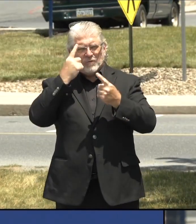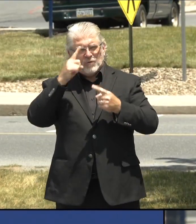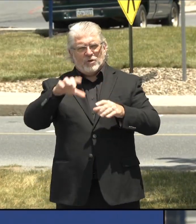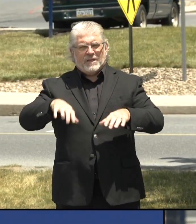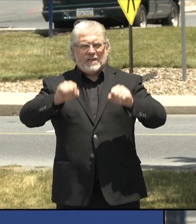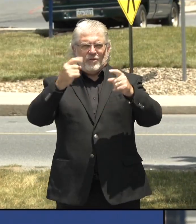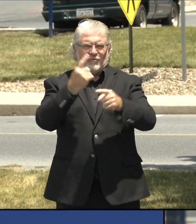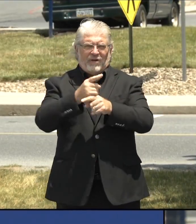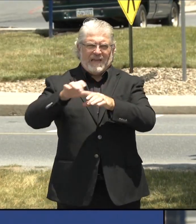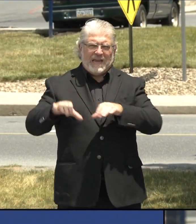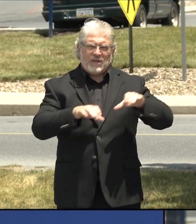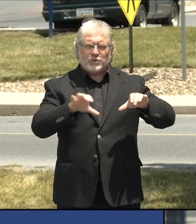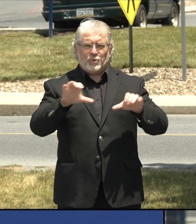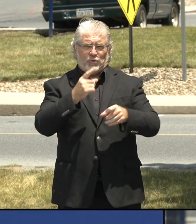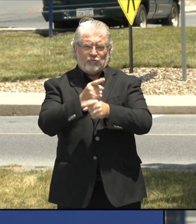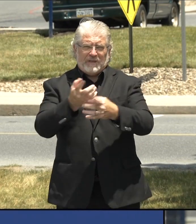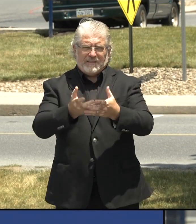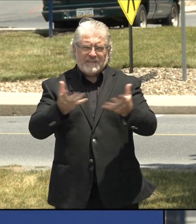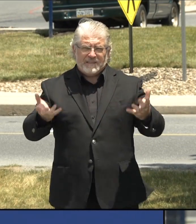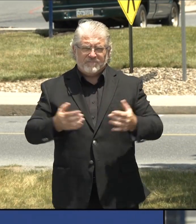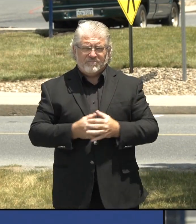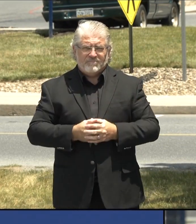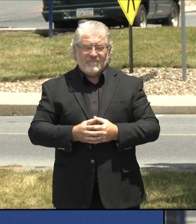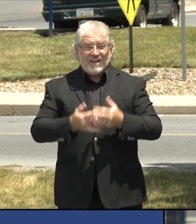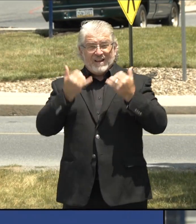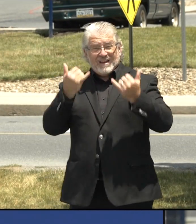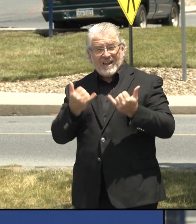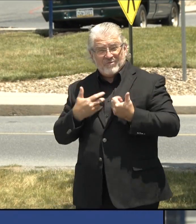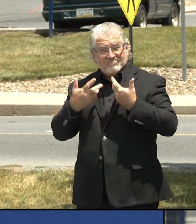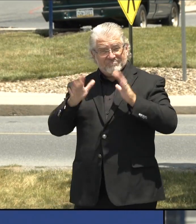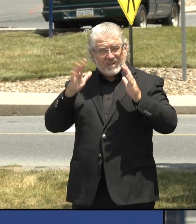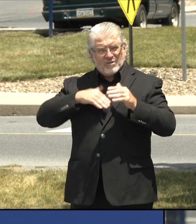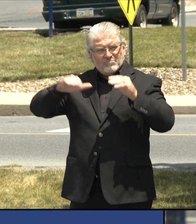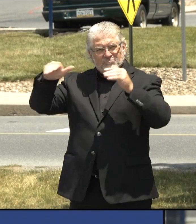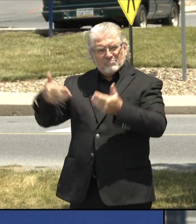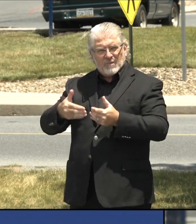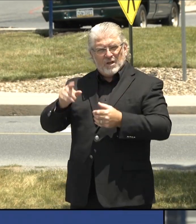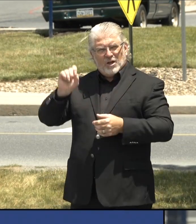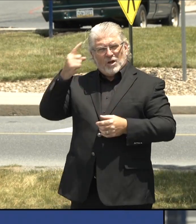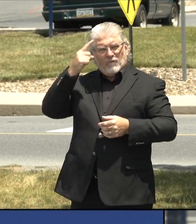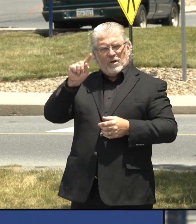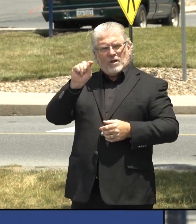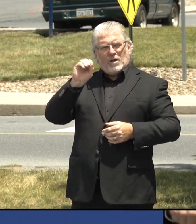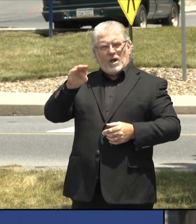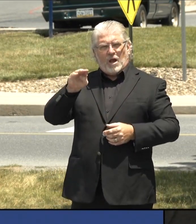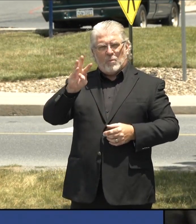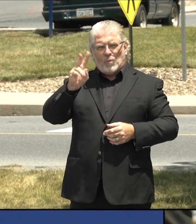With that said, I would like to introduce Governor Tom Wolfe. Governor, thanks for being here.